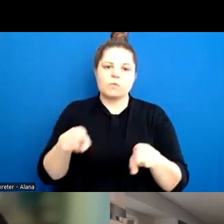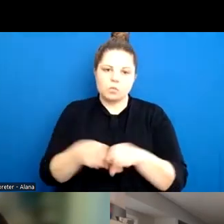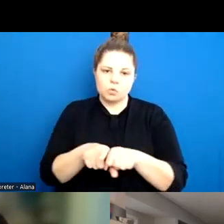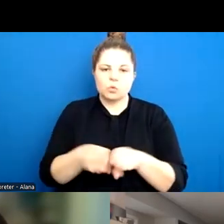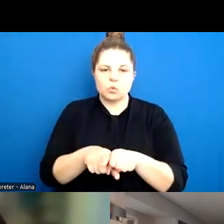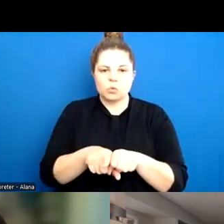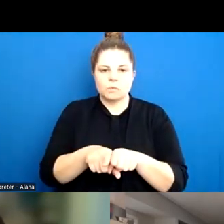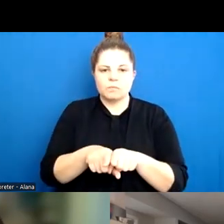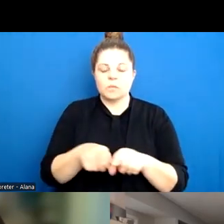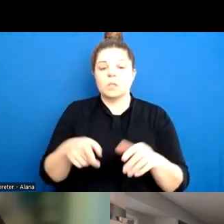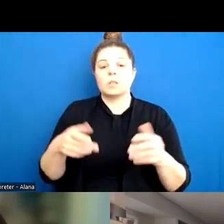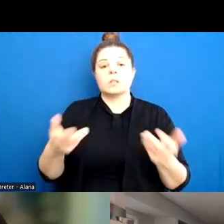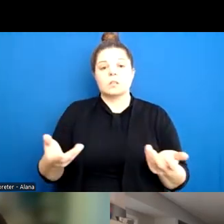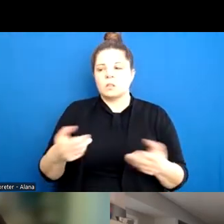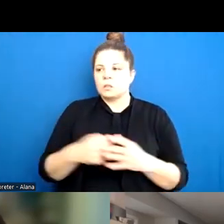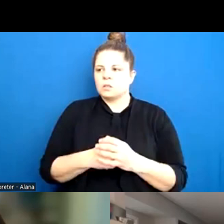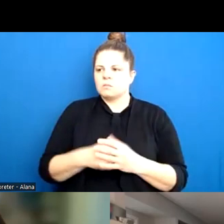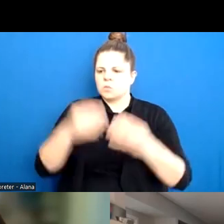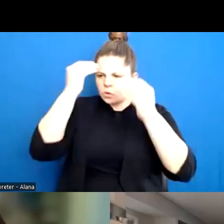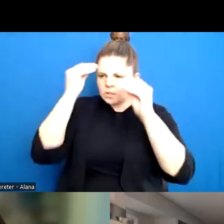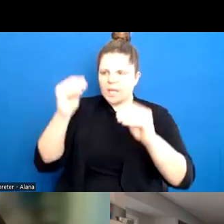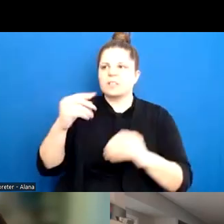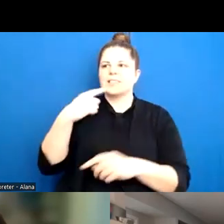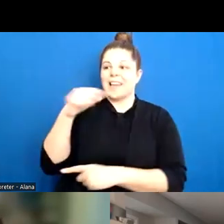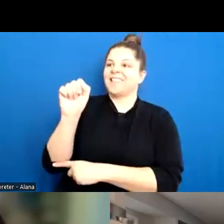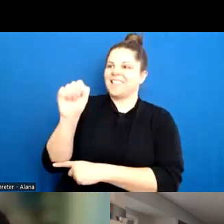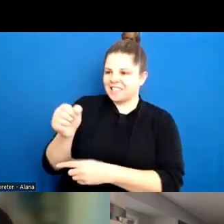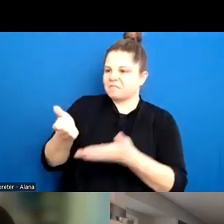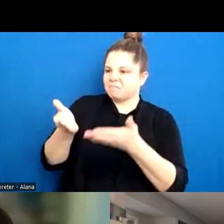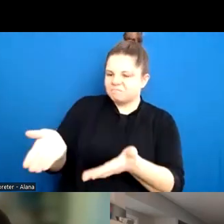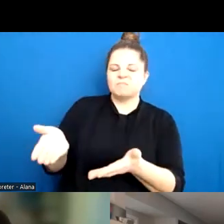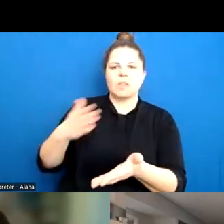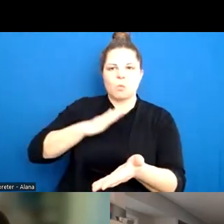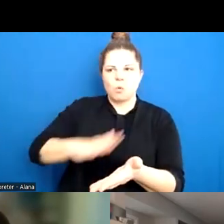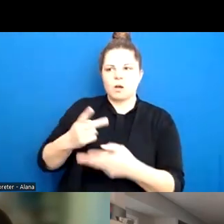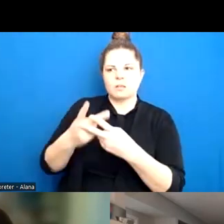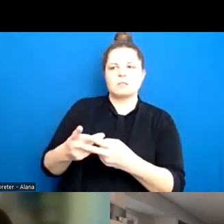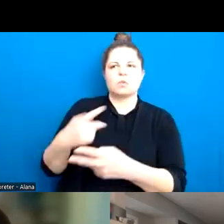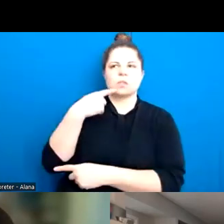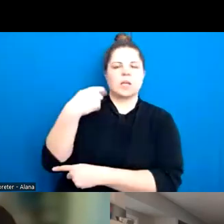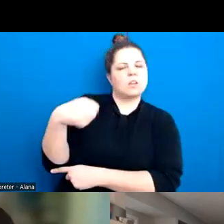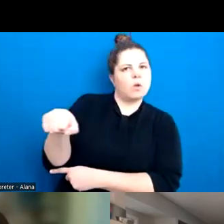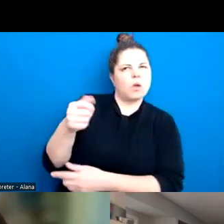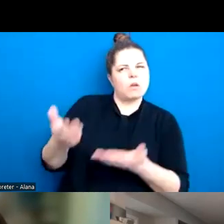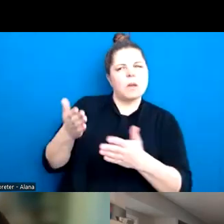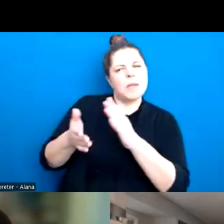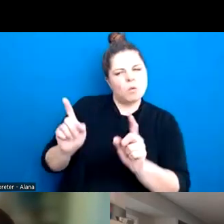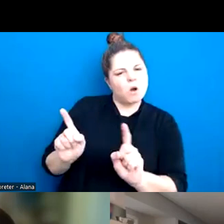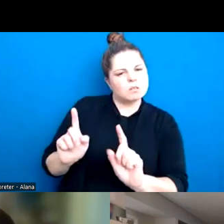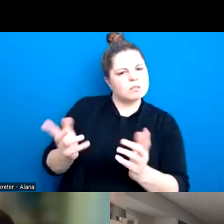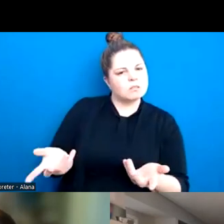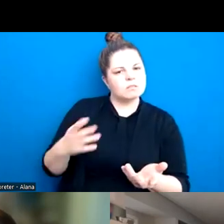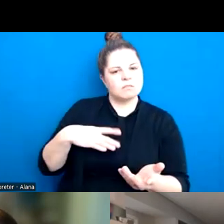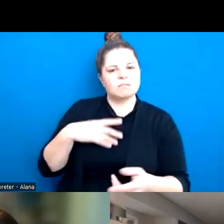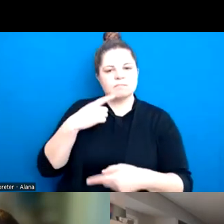you know, really teaching them what consent means. So that's my sort of quick thoughts on power. I'm sure, Yumi, if